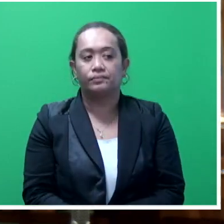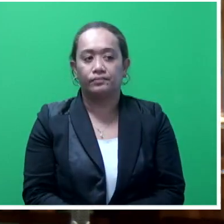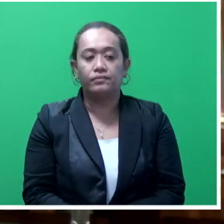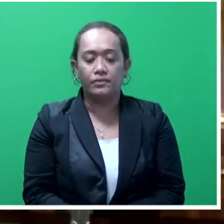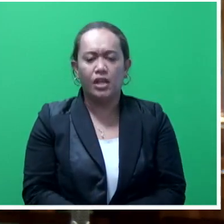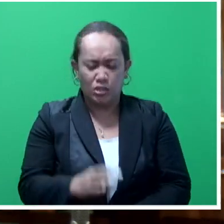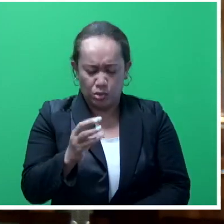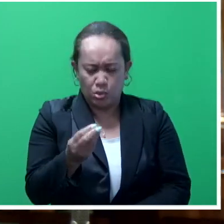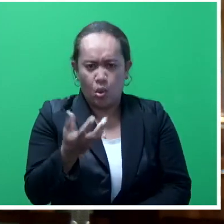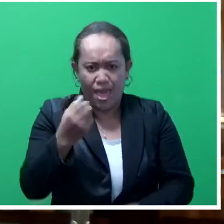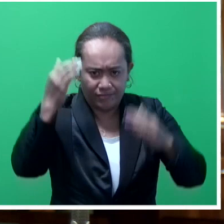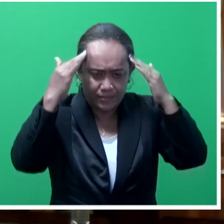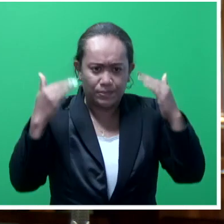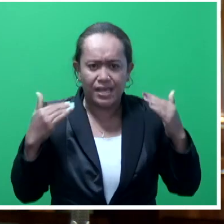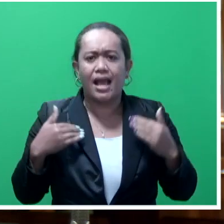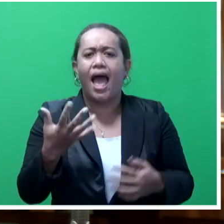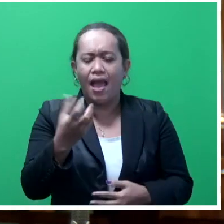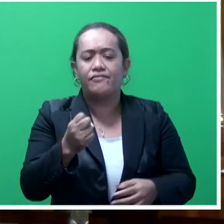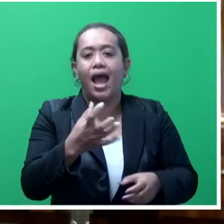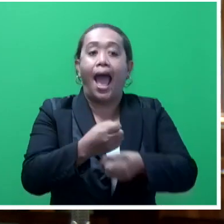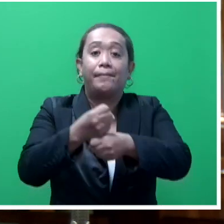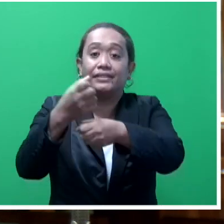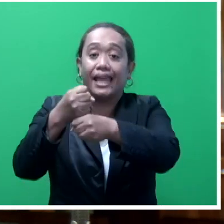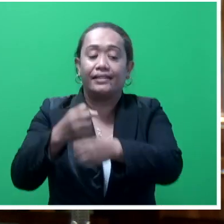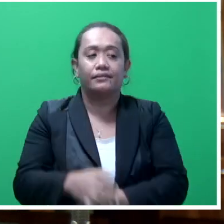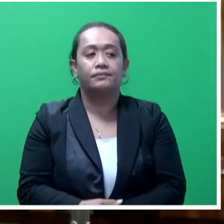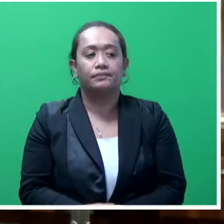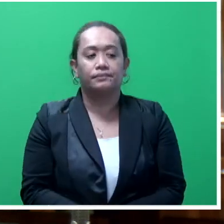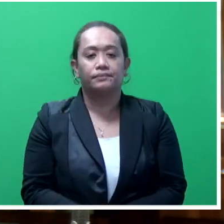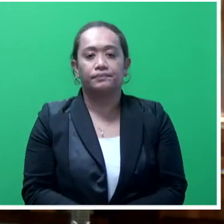update, which I understand what the Honourable Member must be looking for.